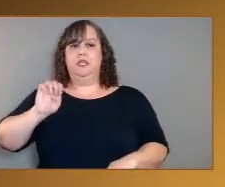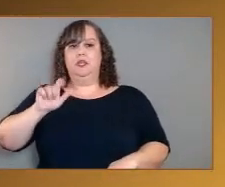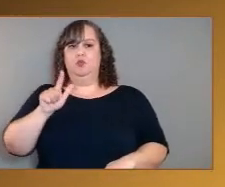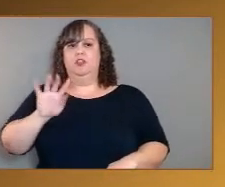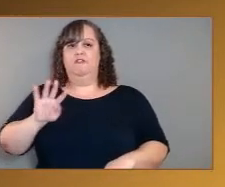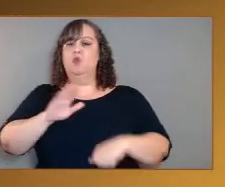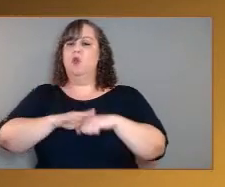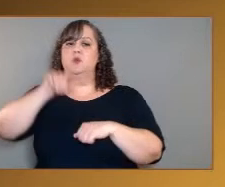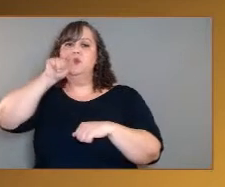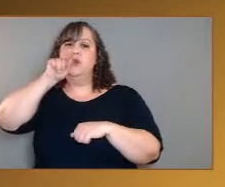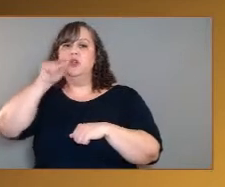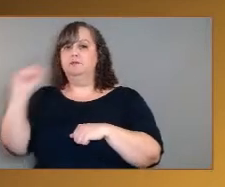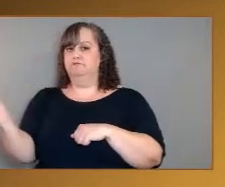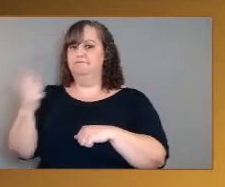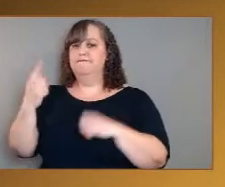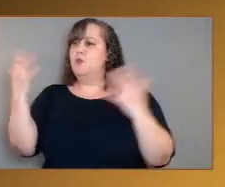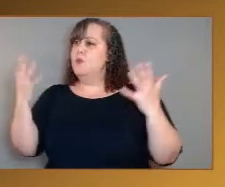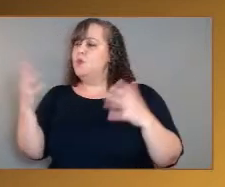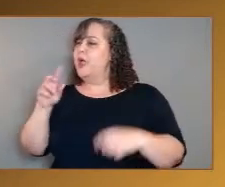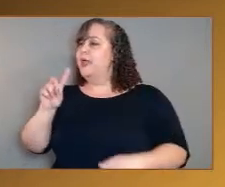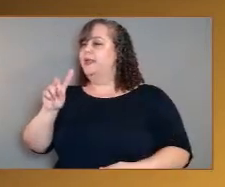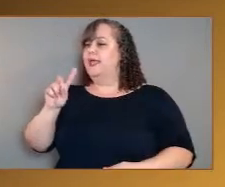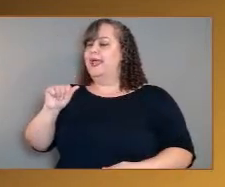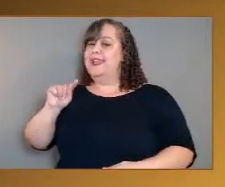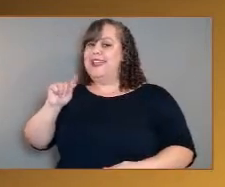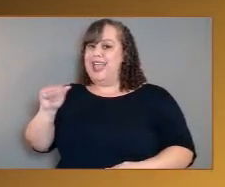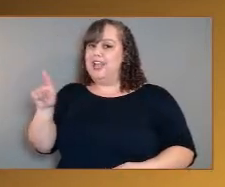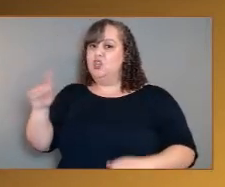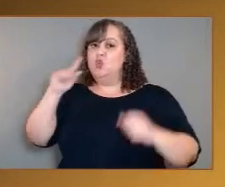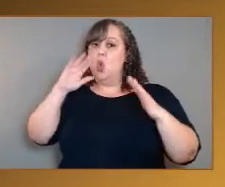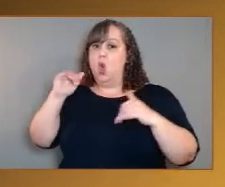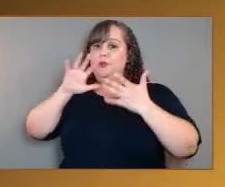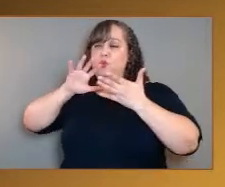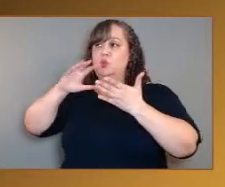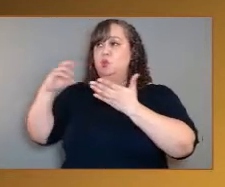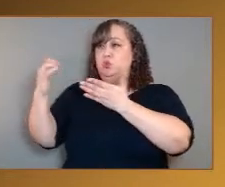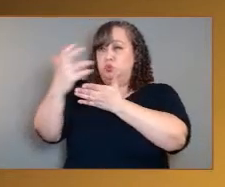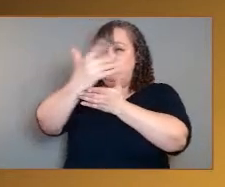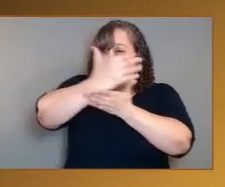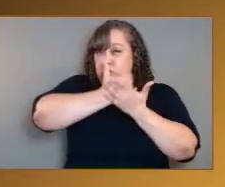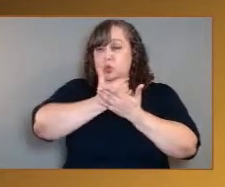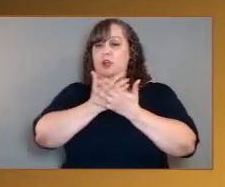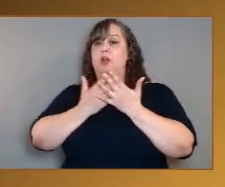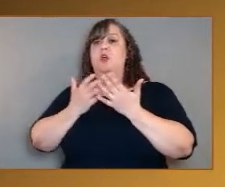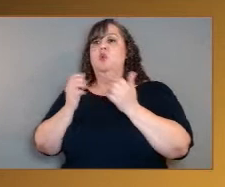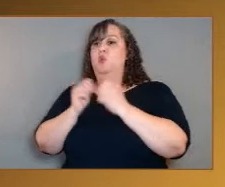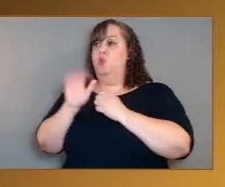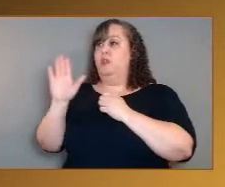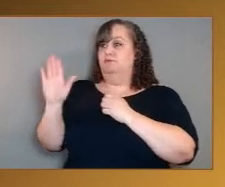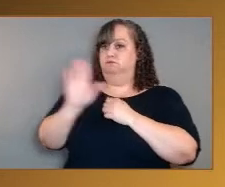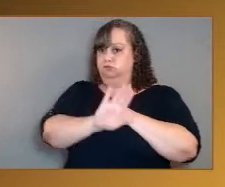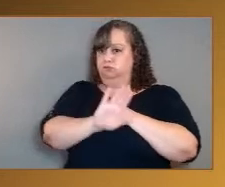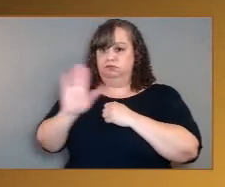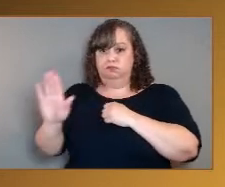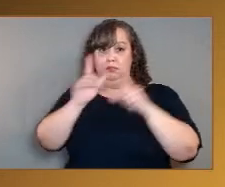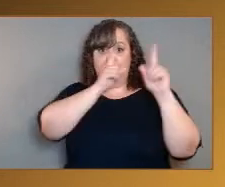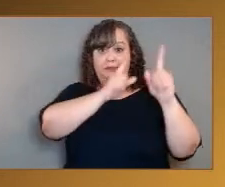asks, what data are you hoping to collect through these missions? We can do Dr. Samarkar again first and then Dr. Garvin.